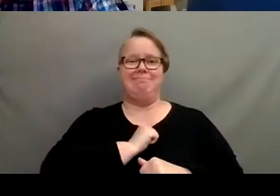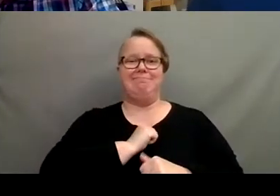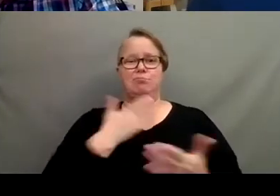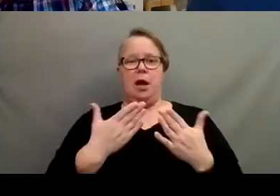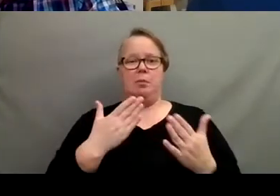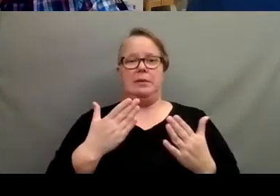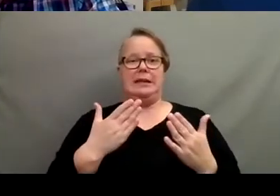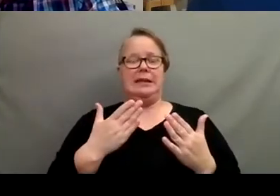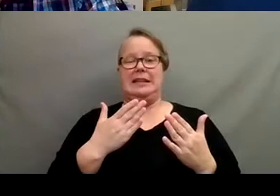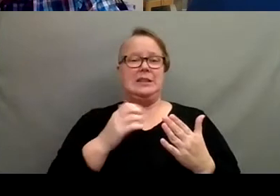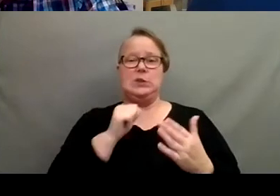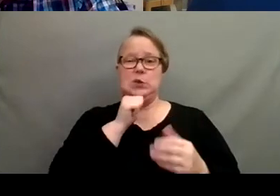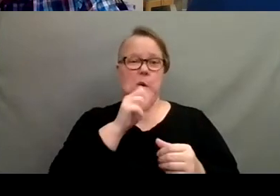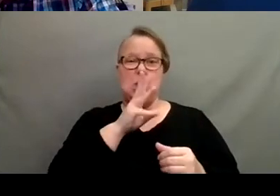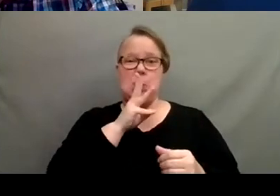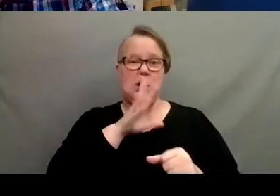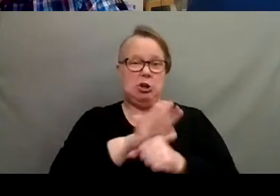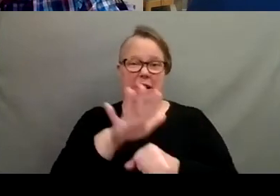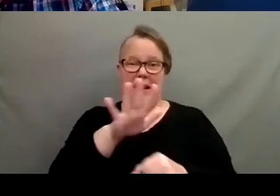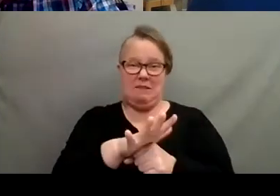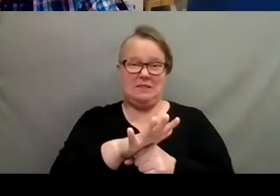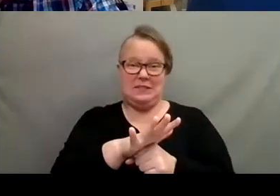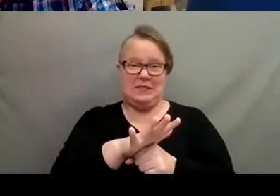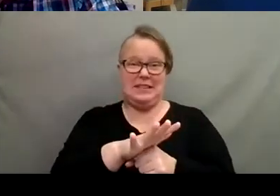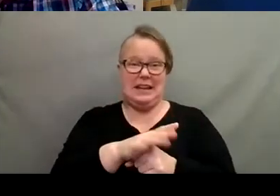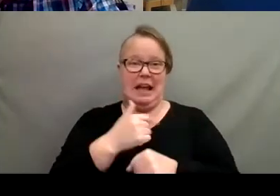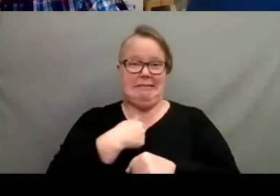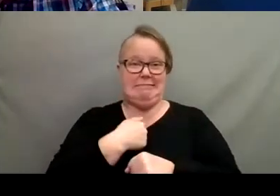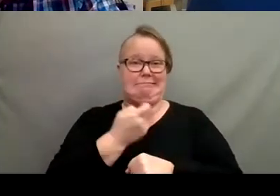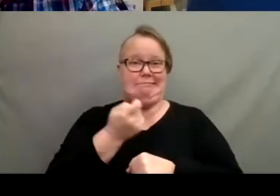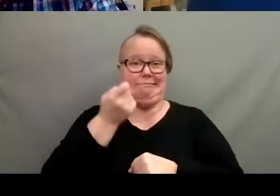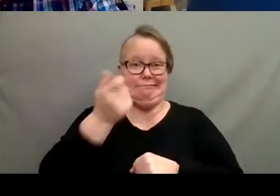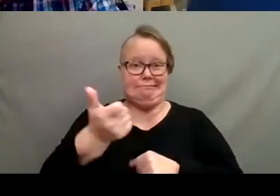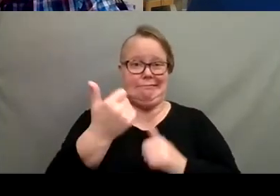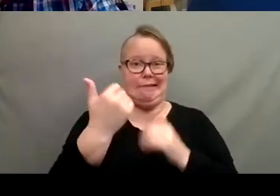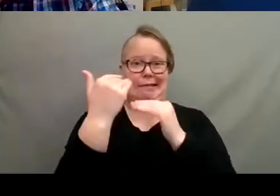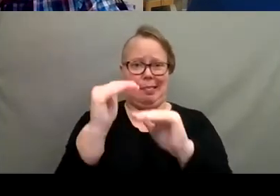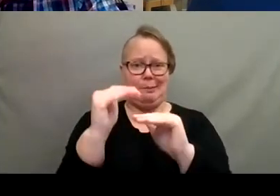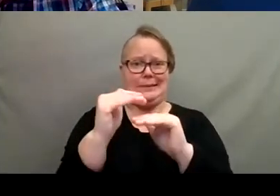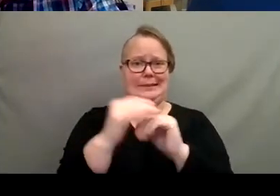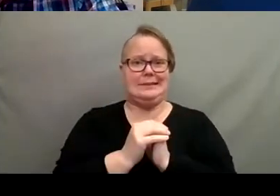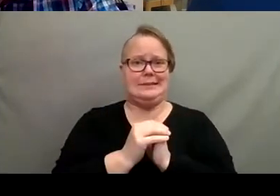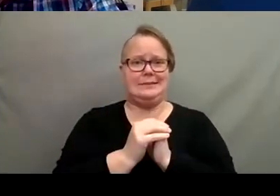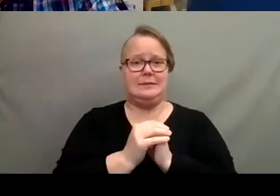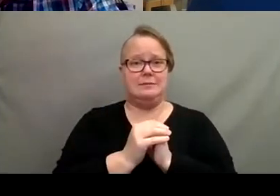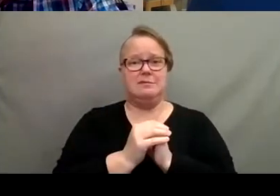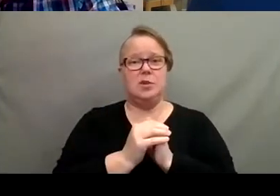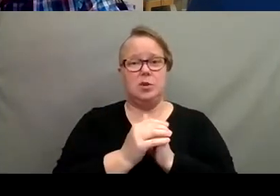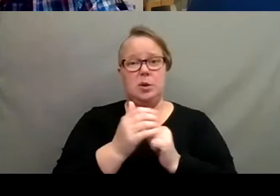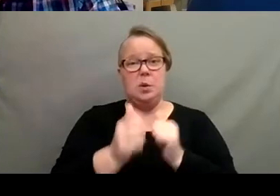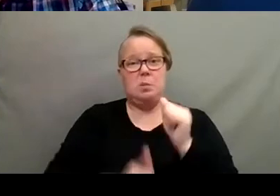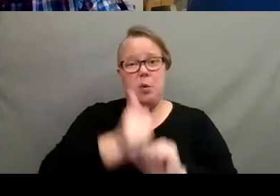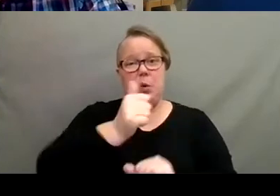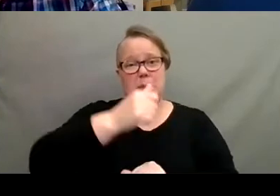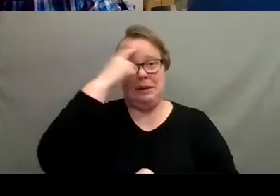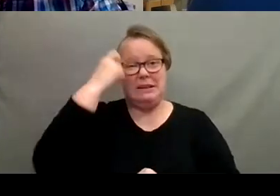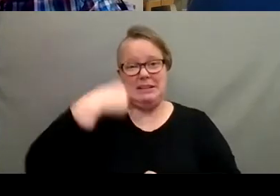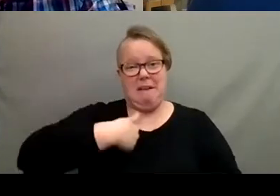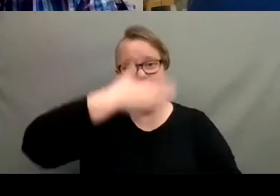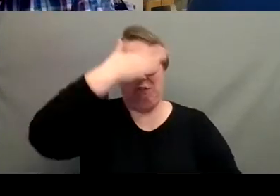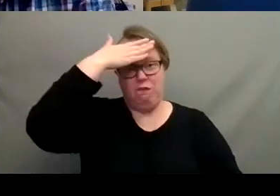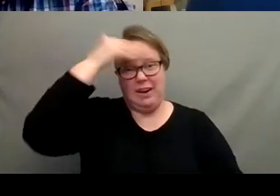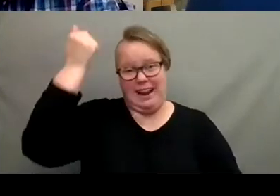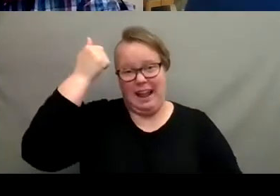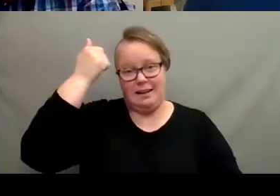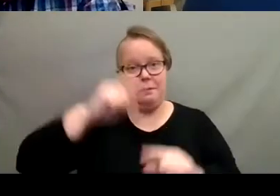underwaterer. I water very, very limited mostly because I forget, but also because I, I